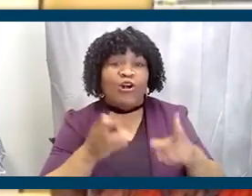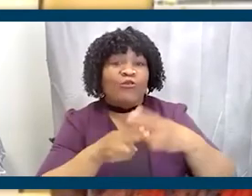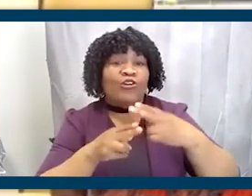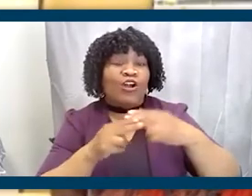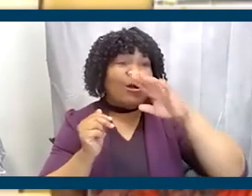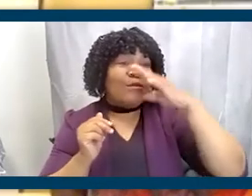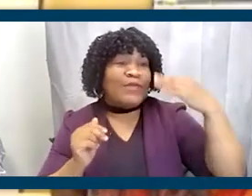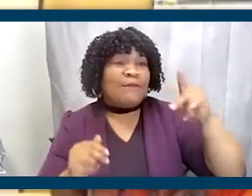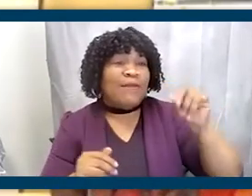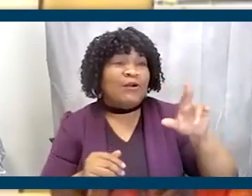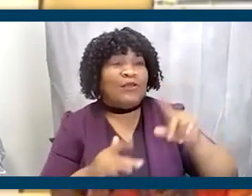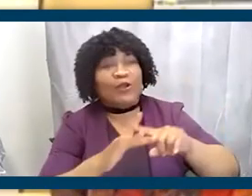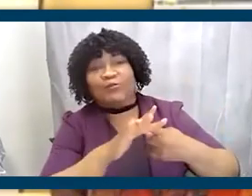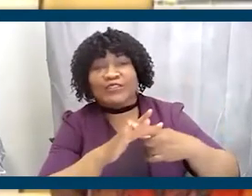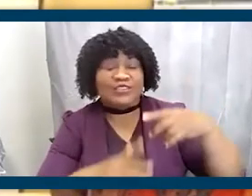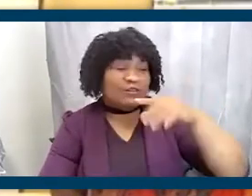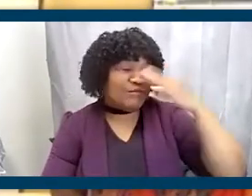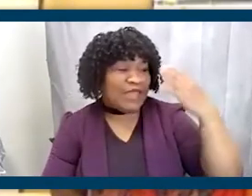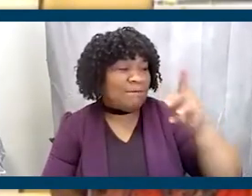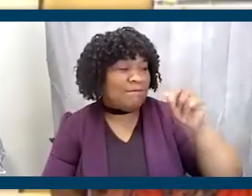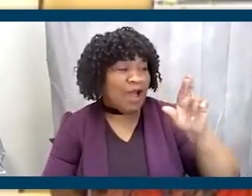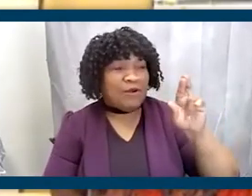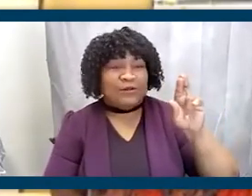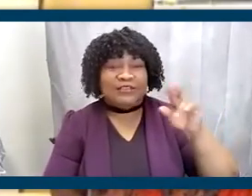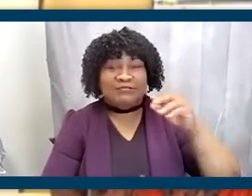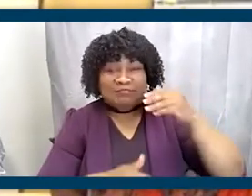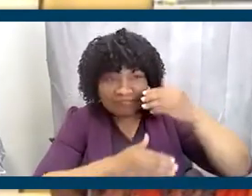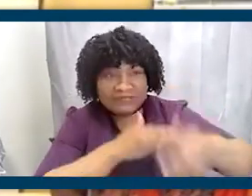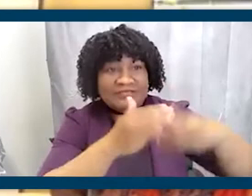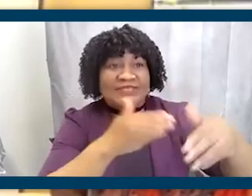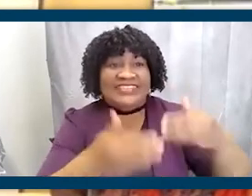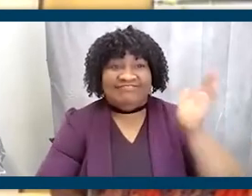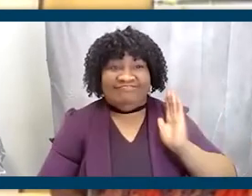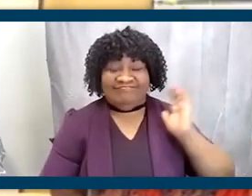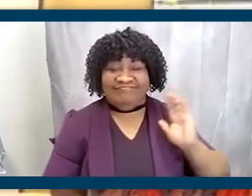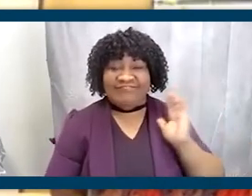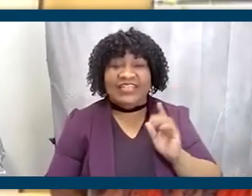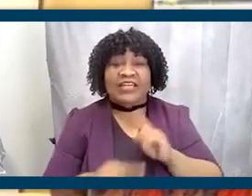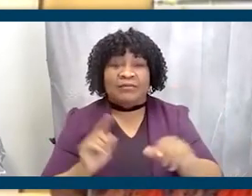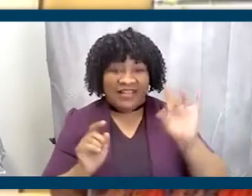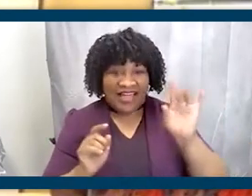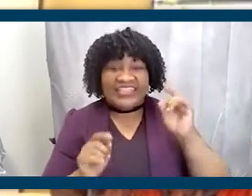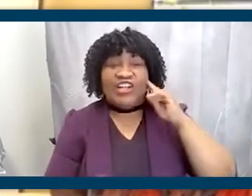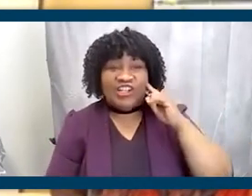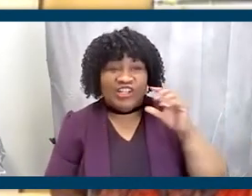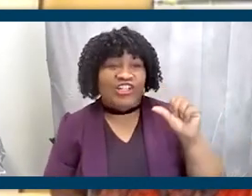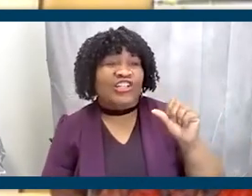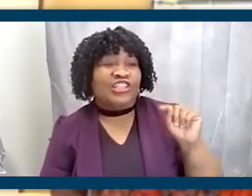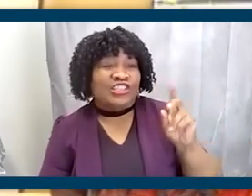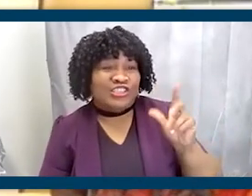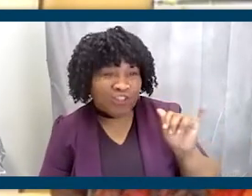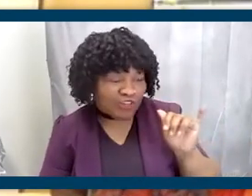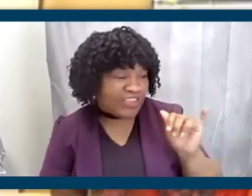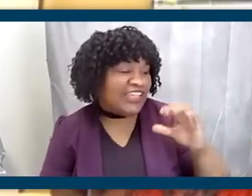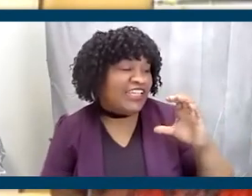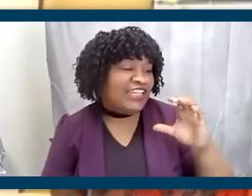the Black Power, the original Black Power movement as such, but equally important, you know, I, I heard Stokely Carmichael and H. Rapp Brown,